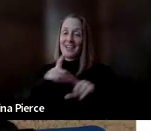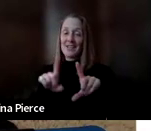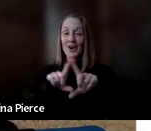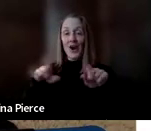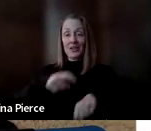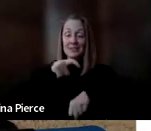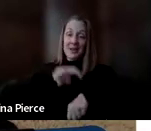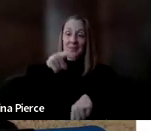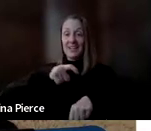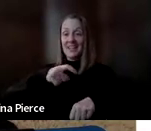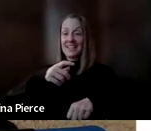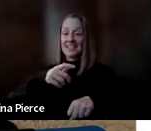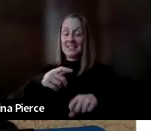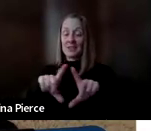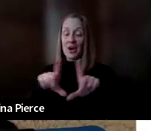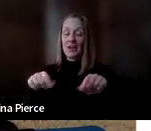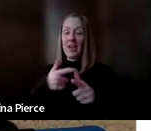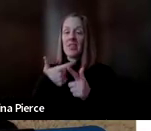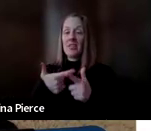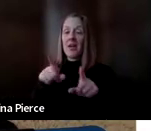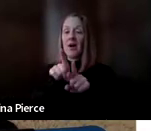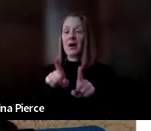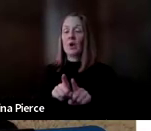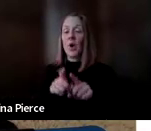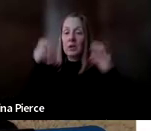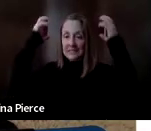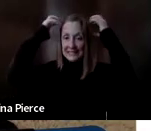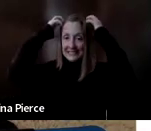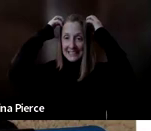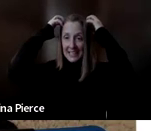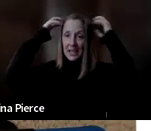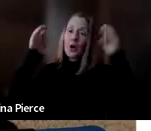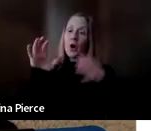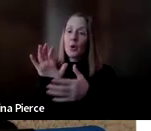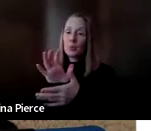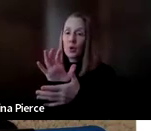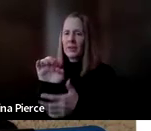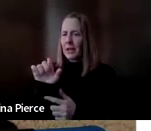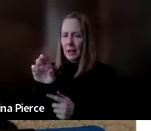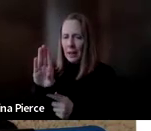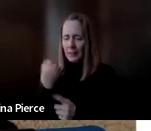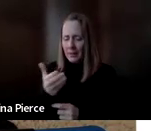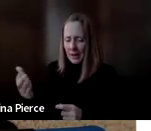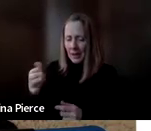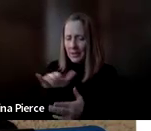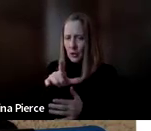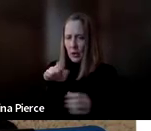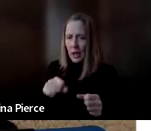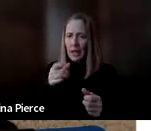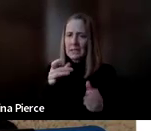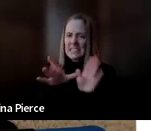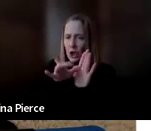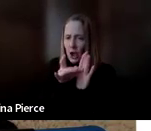and we received that Disney movie club thing where you could put all the stickers in. And we live in this communication